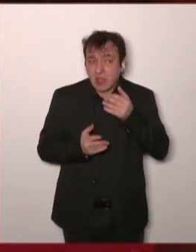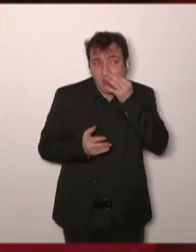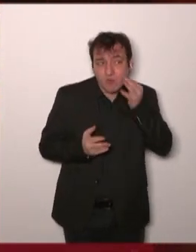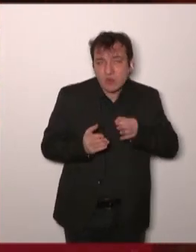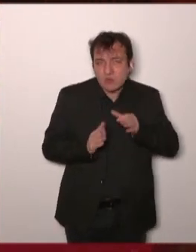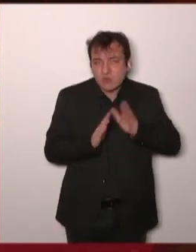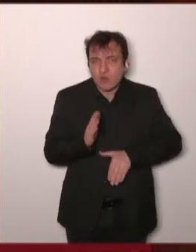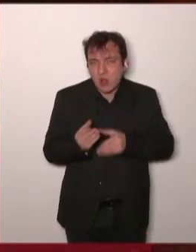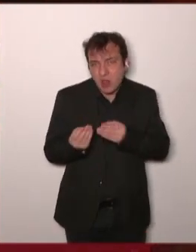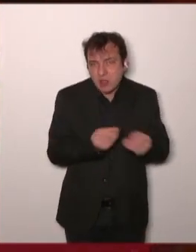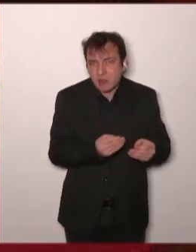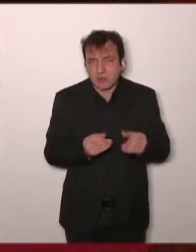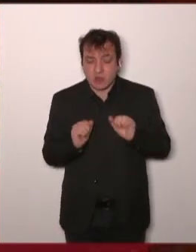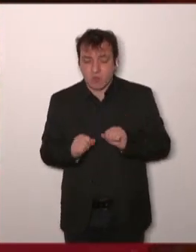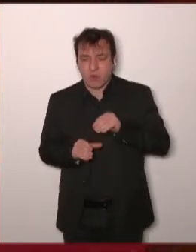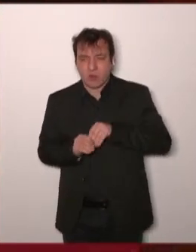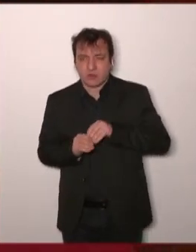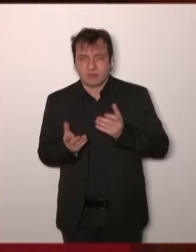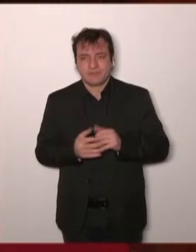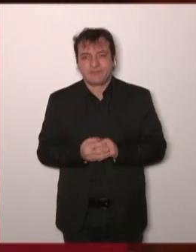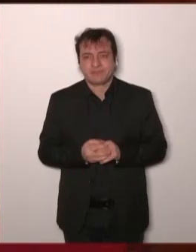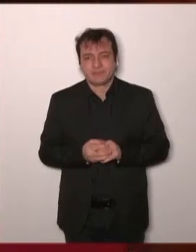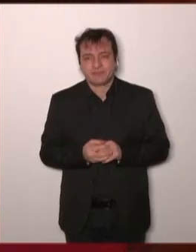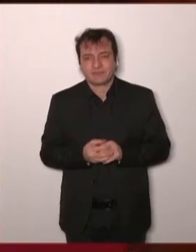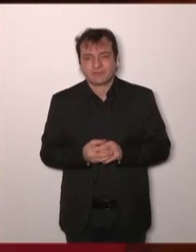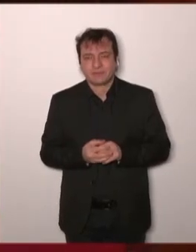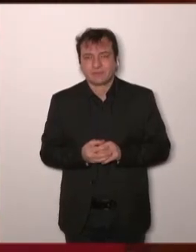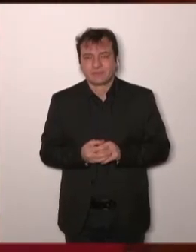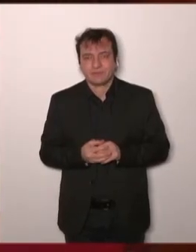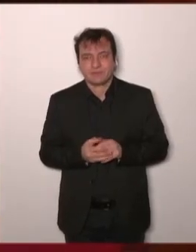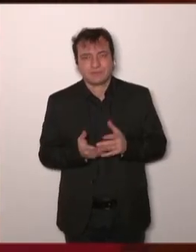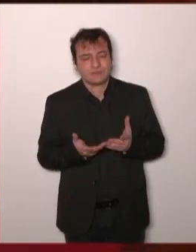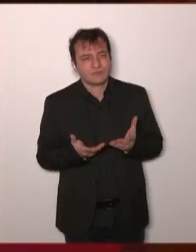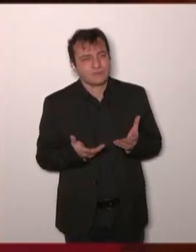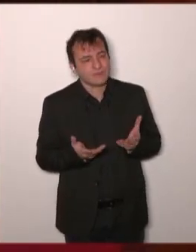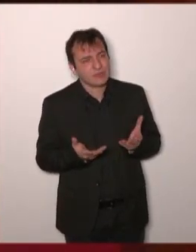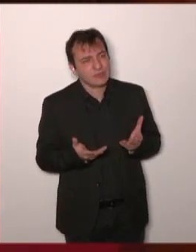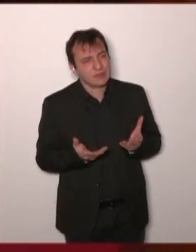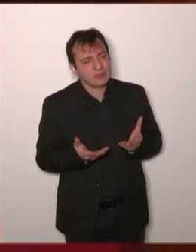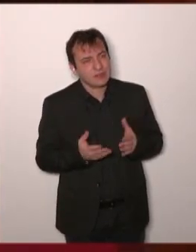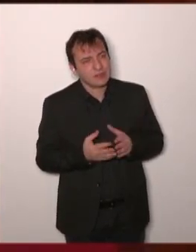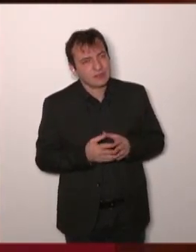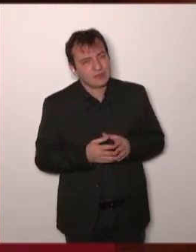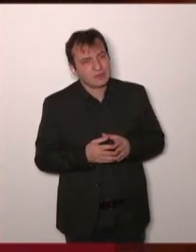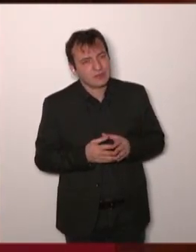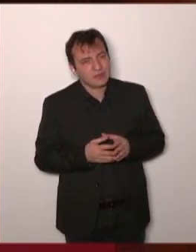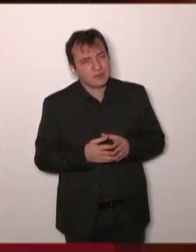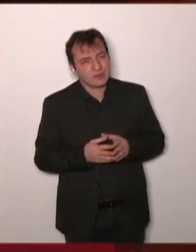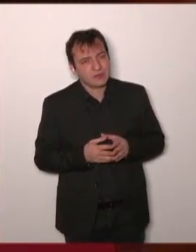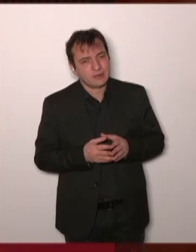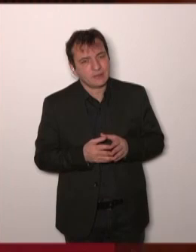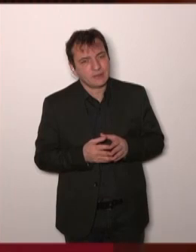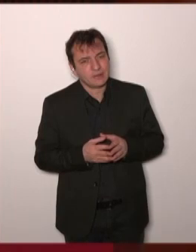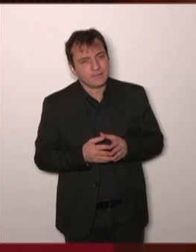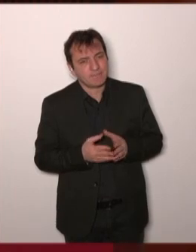it's an economic, also, agenda and goal issue ongoing. This is going for treatments. Is it also